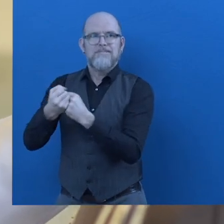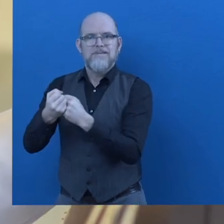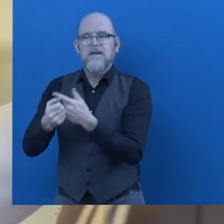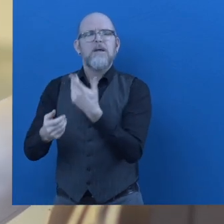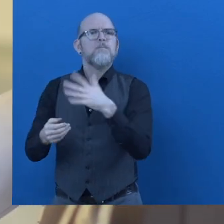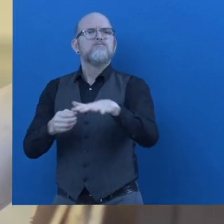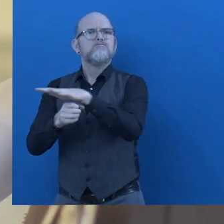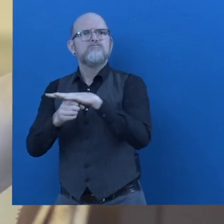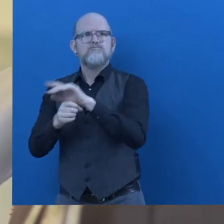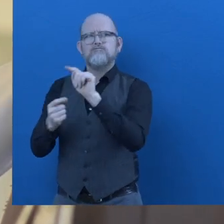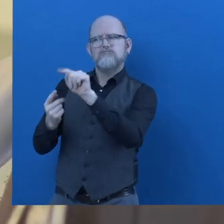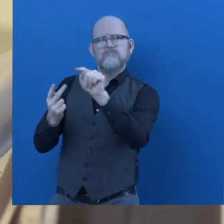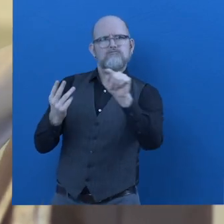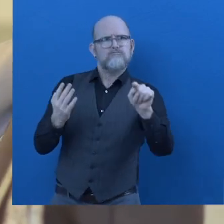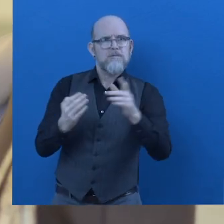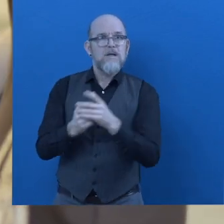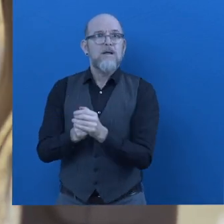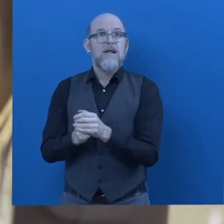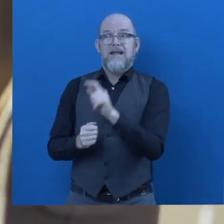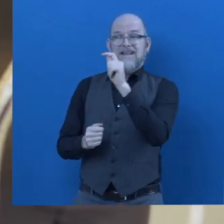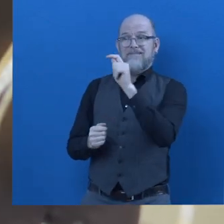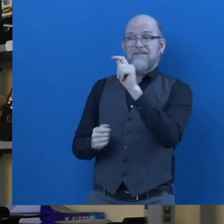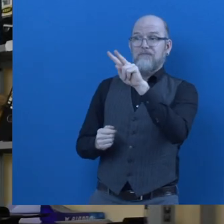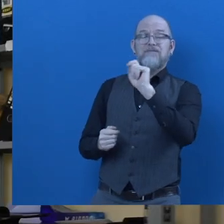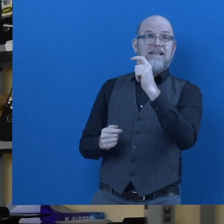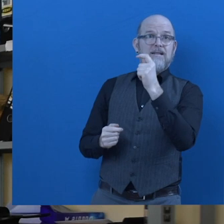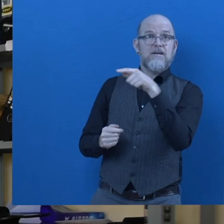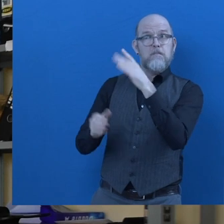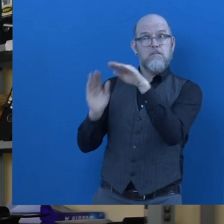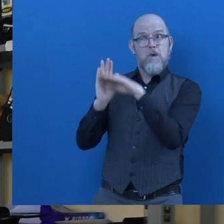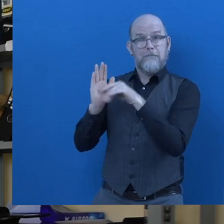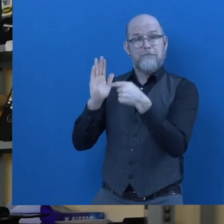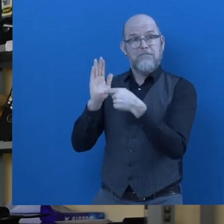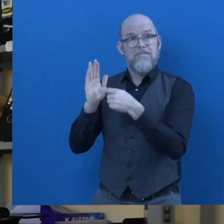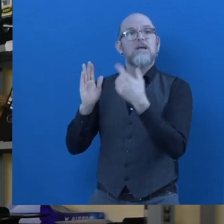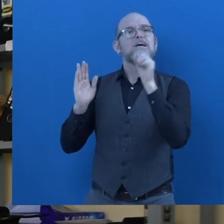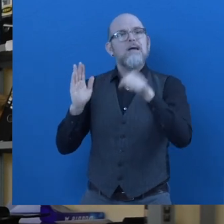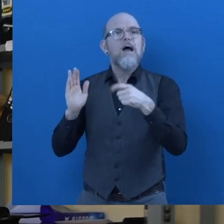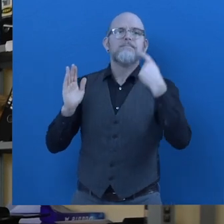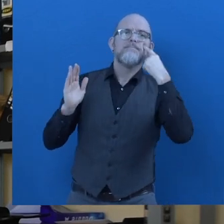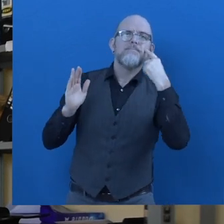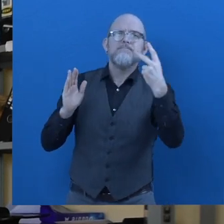unique experience that enabled the TVED program to have disability-specific guideline